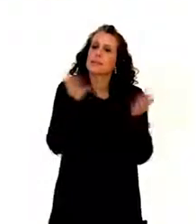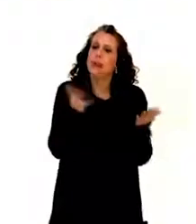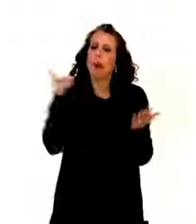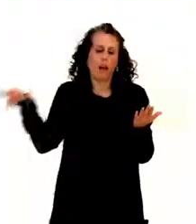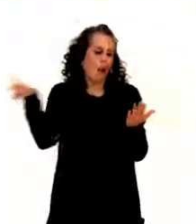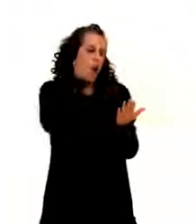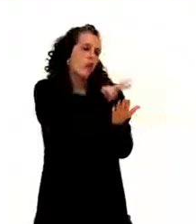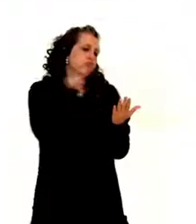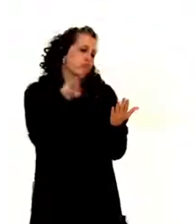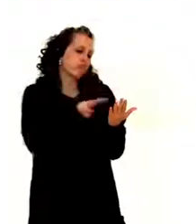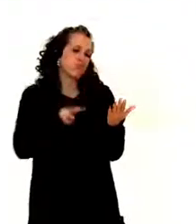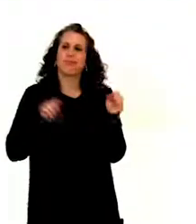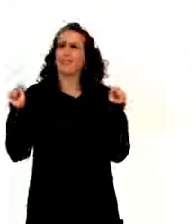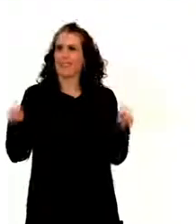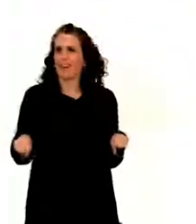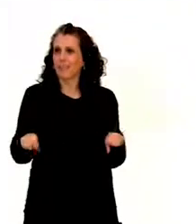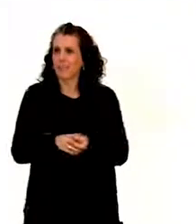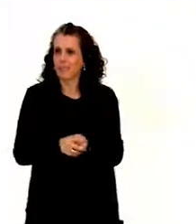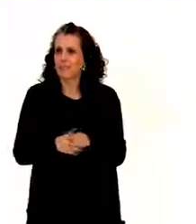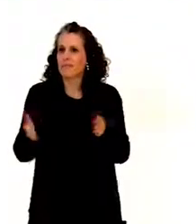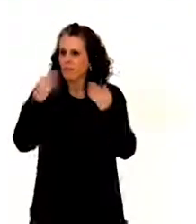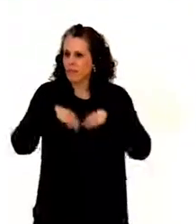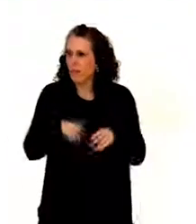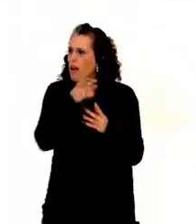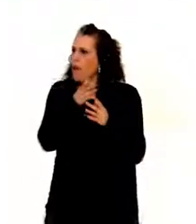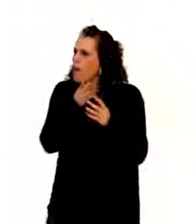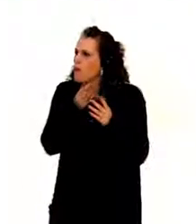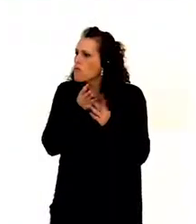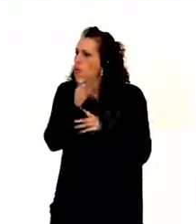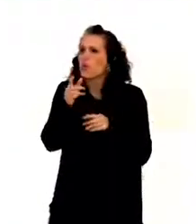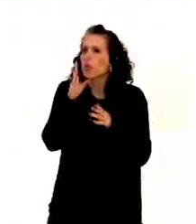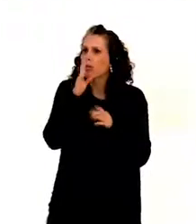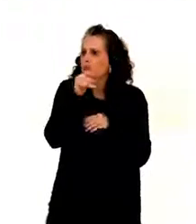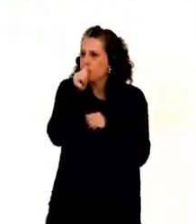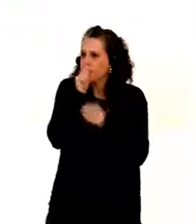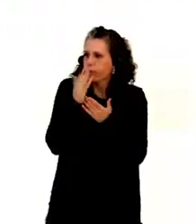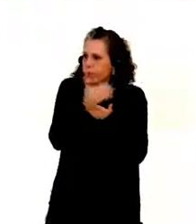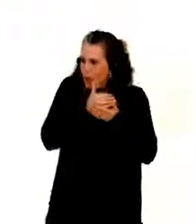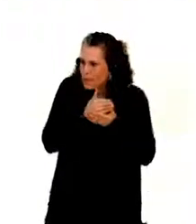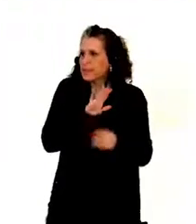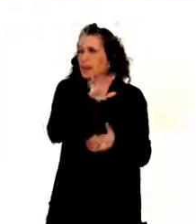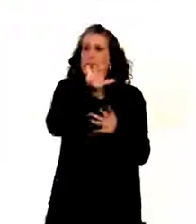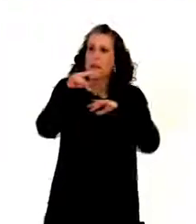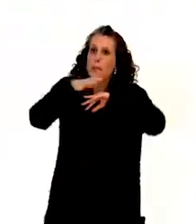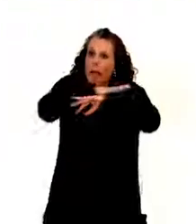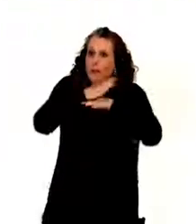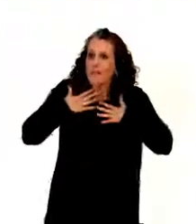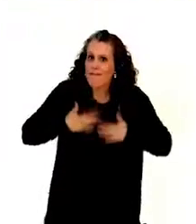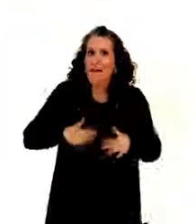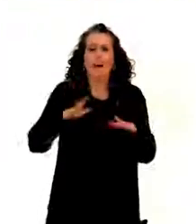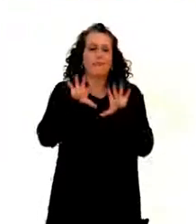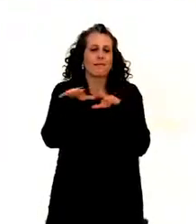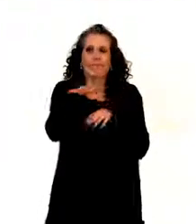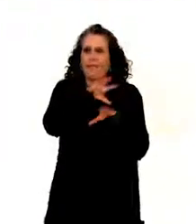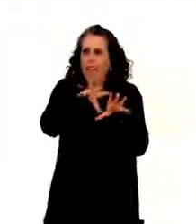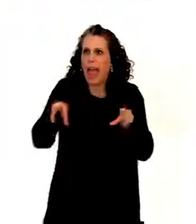So, Article 22, right to privacy. Article 23, right to marriage and family life. There we have